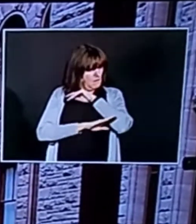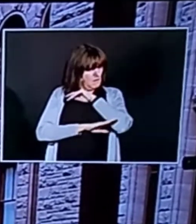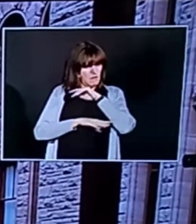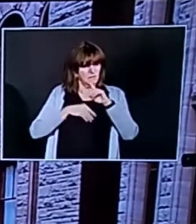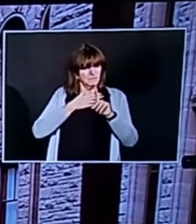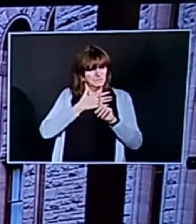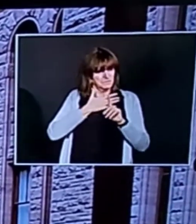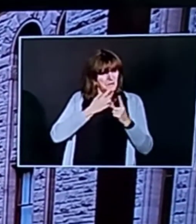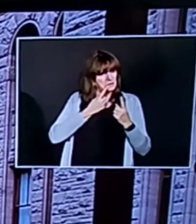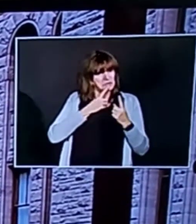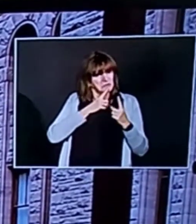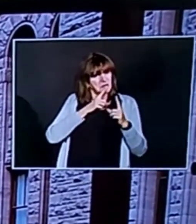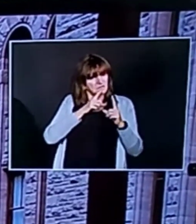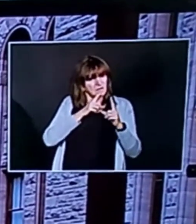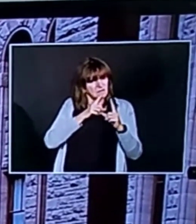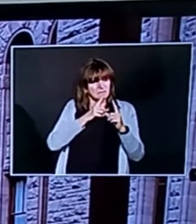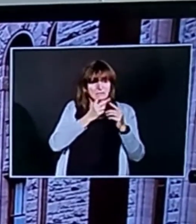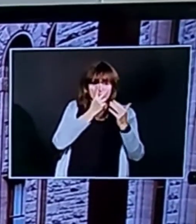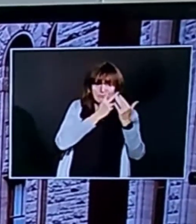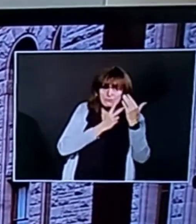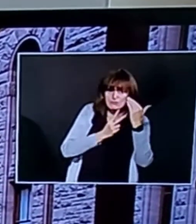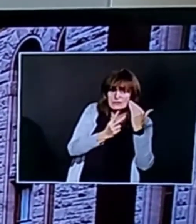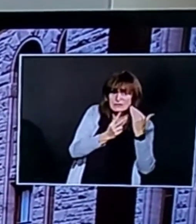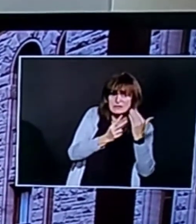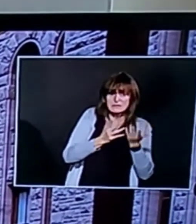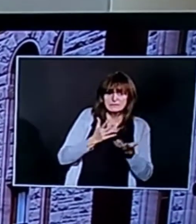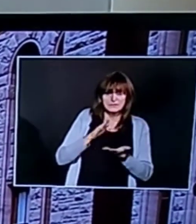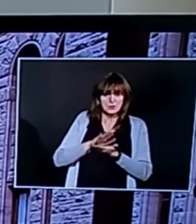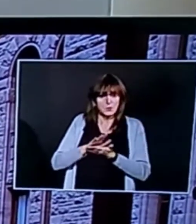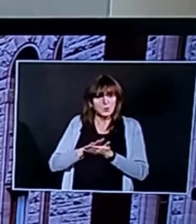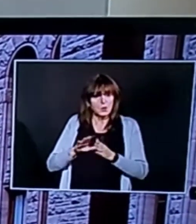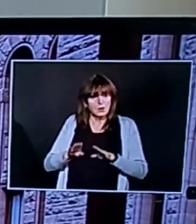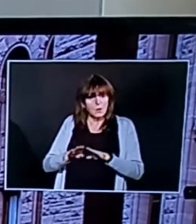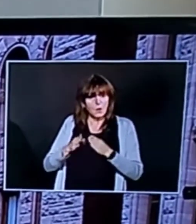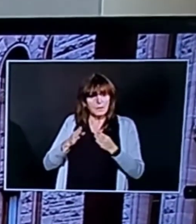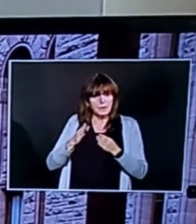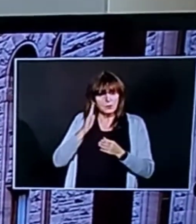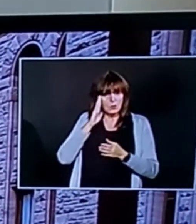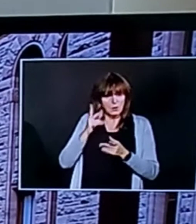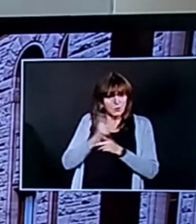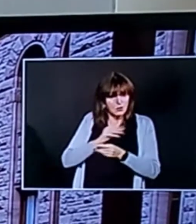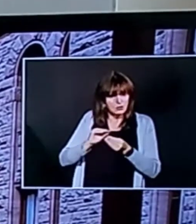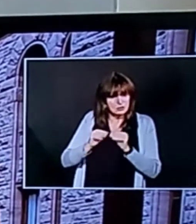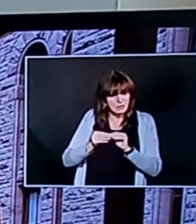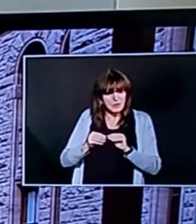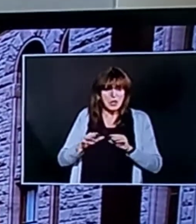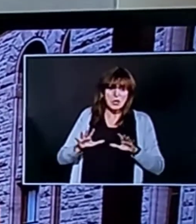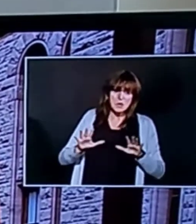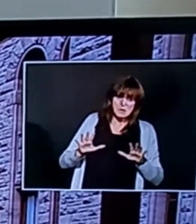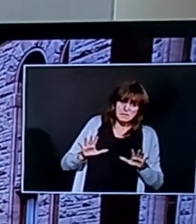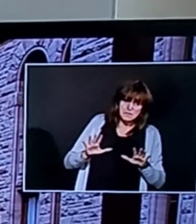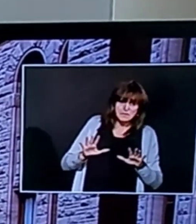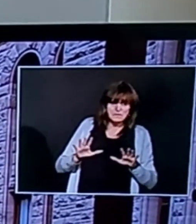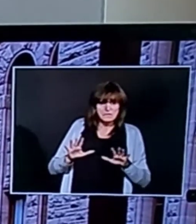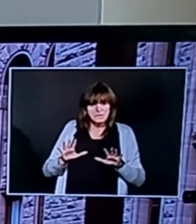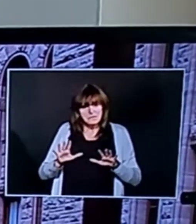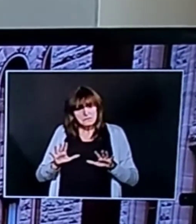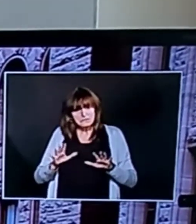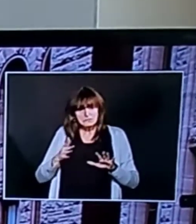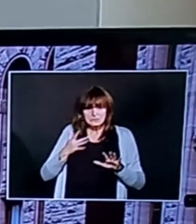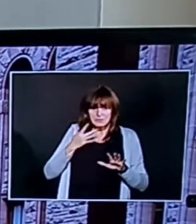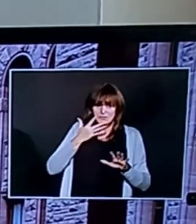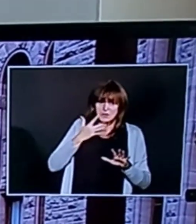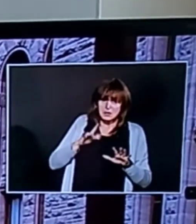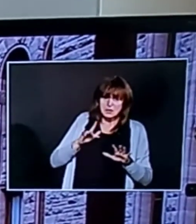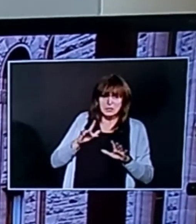predictions to the opposite where people said due to the cases and outbreaks we'd be lucky if we stayed open until thanksgiving we stayed open all the way